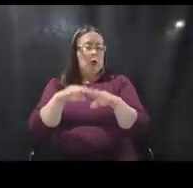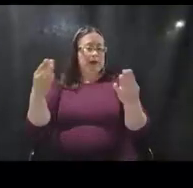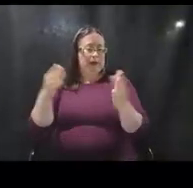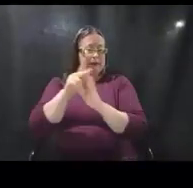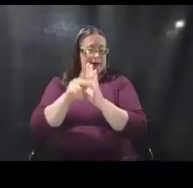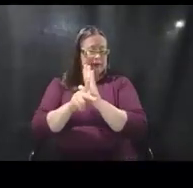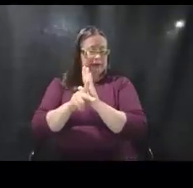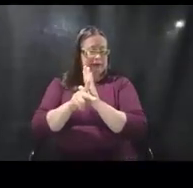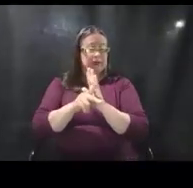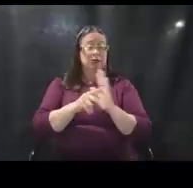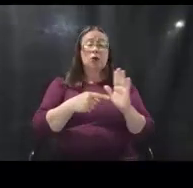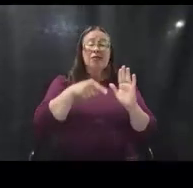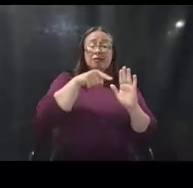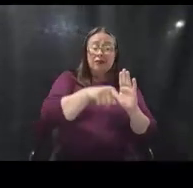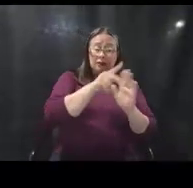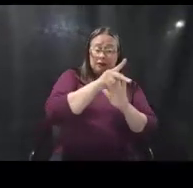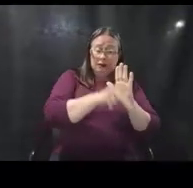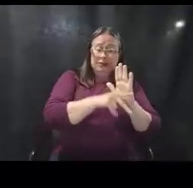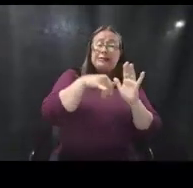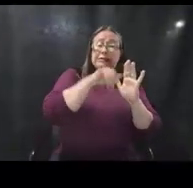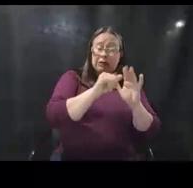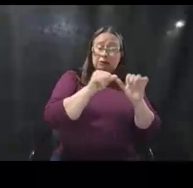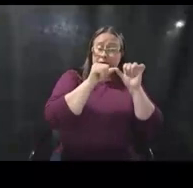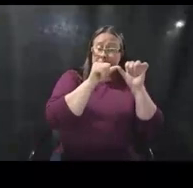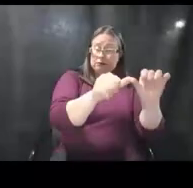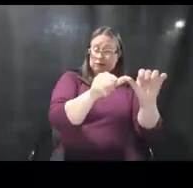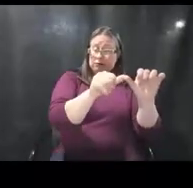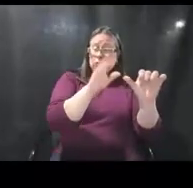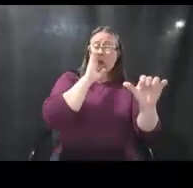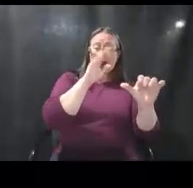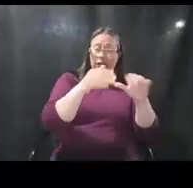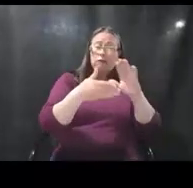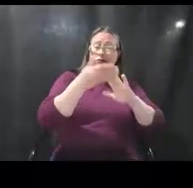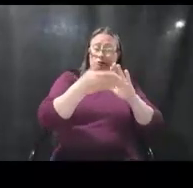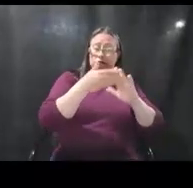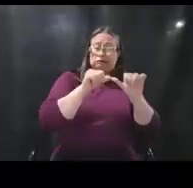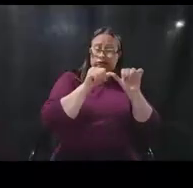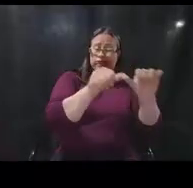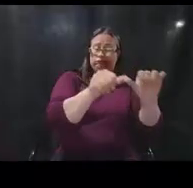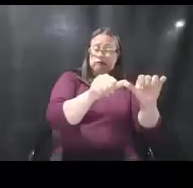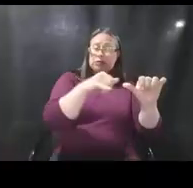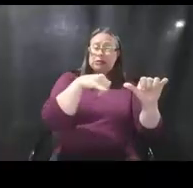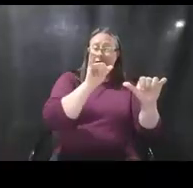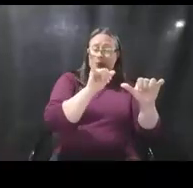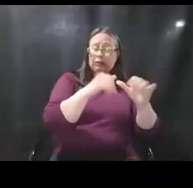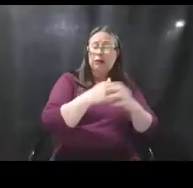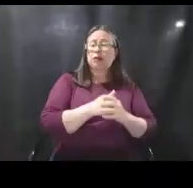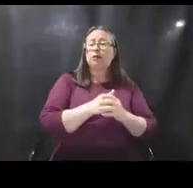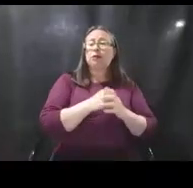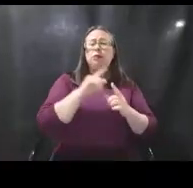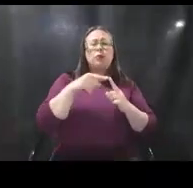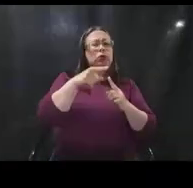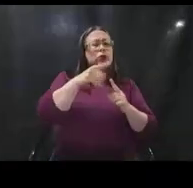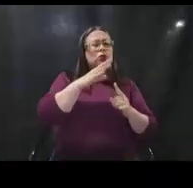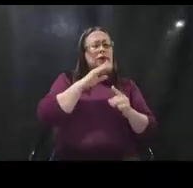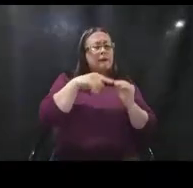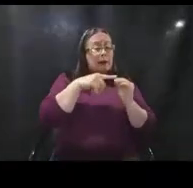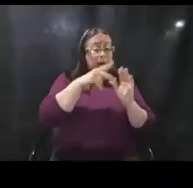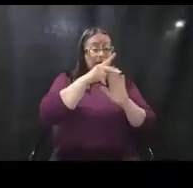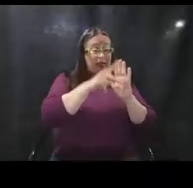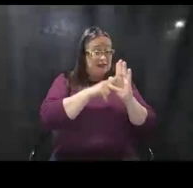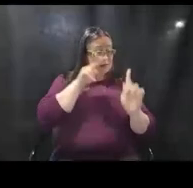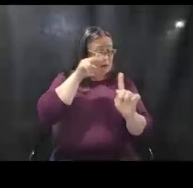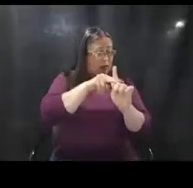understand that this policy is still in effect and will continue to be in effect. So when you when you're talking about whether or not the policy